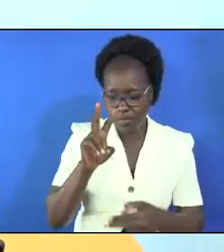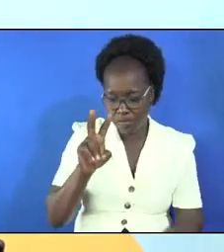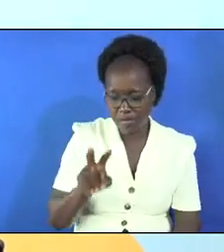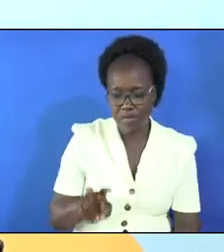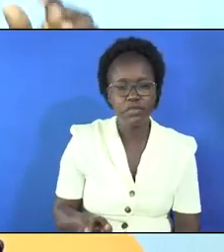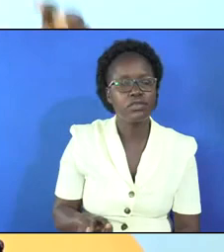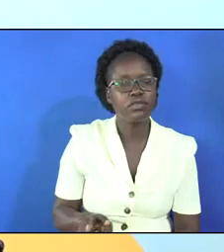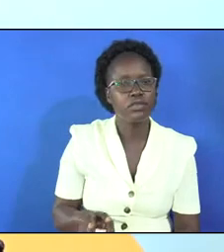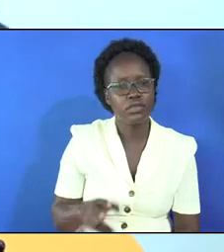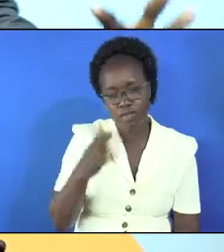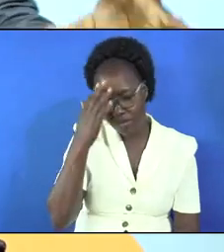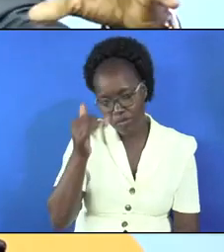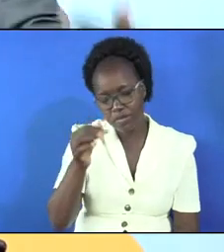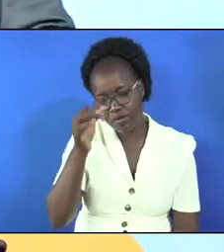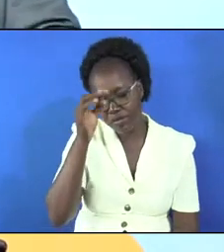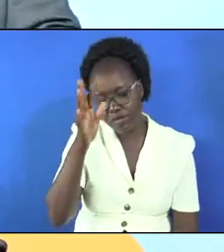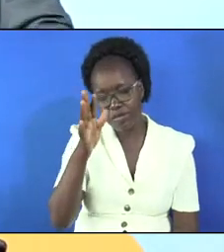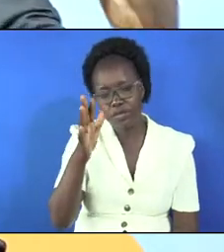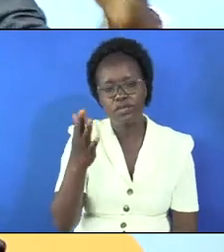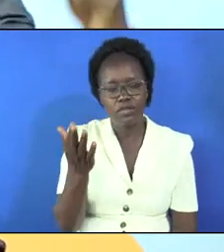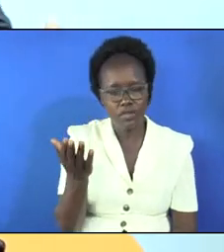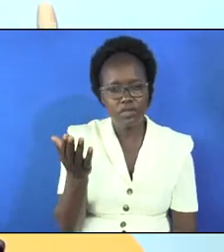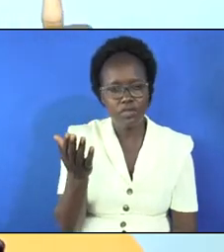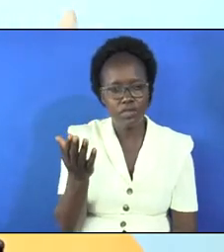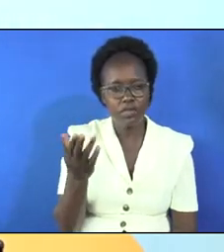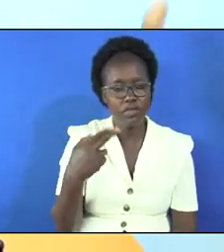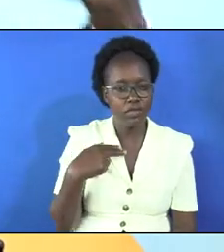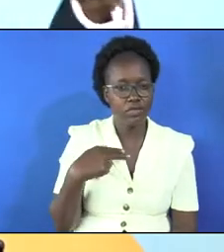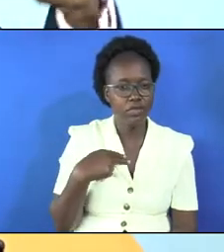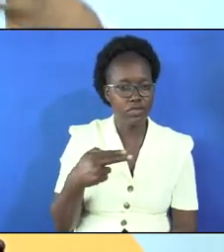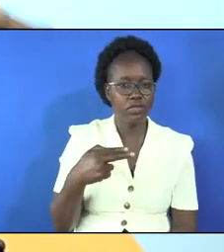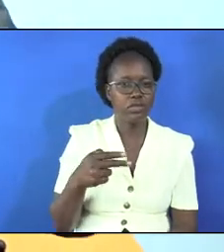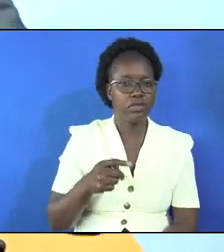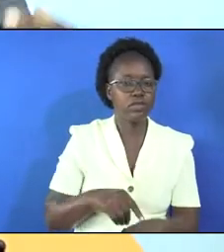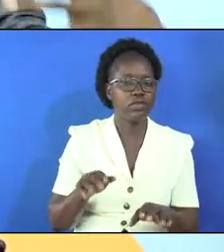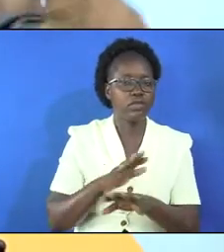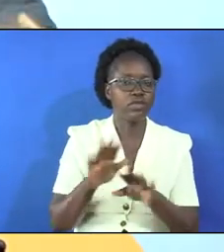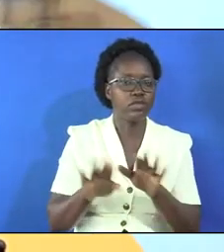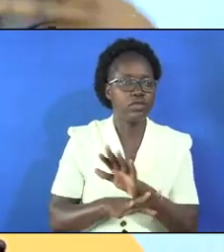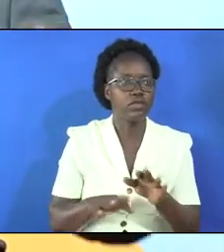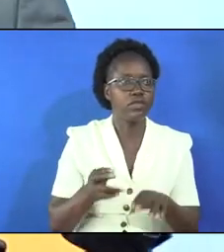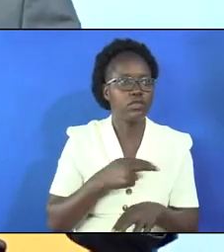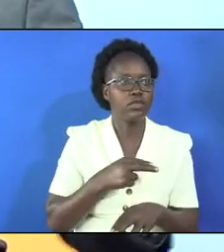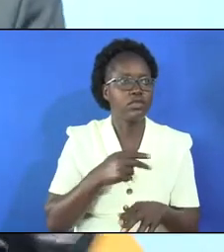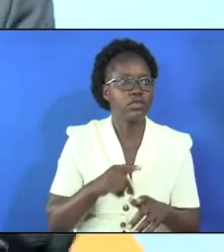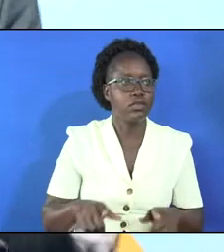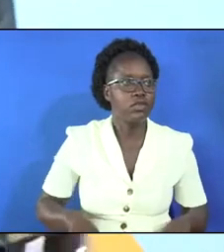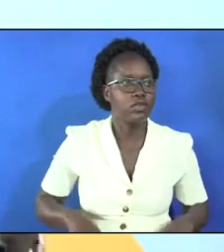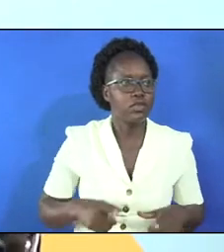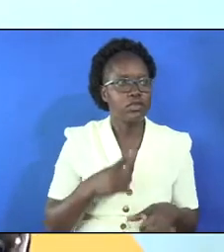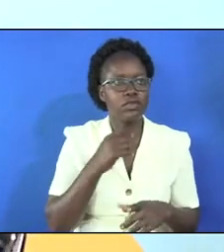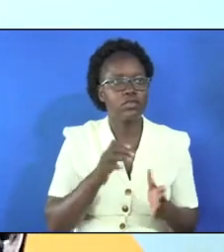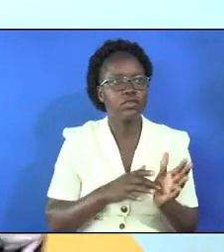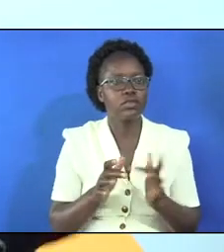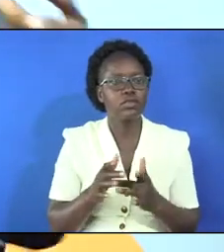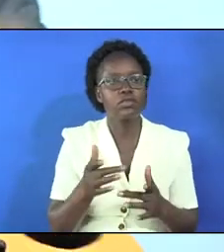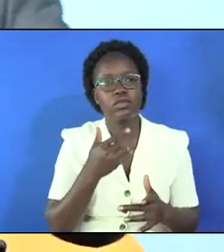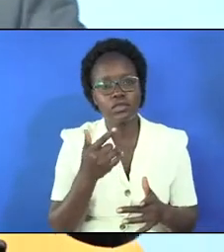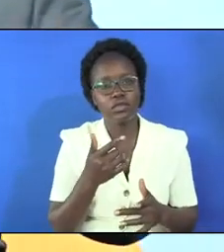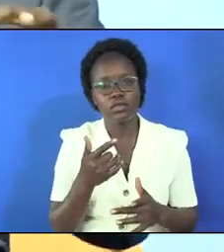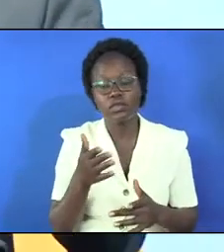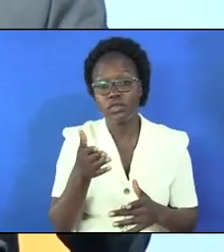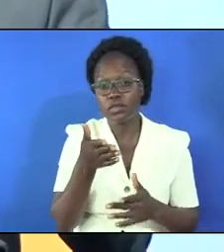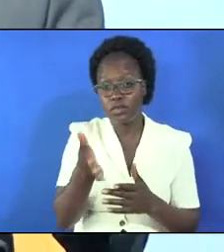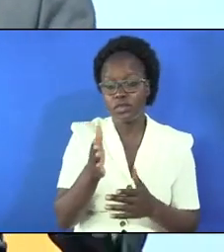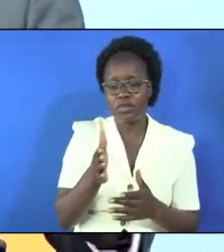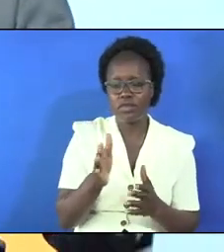low because god is touched with everything that is touching our lives and so the bible say that